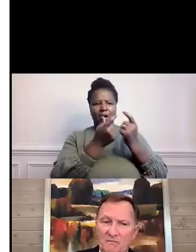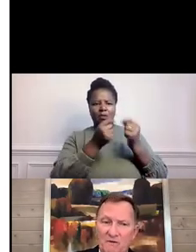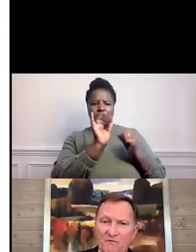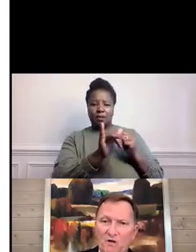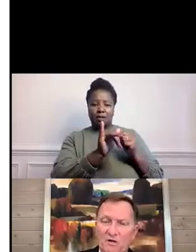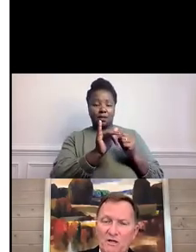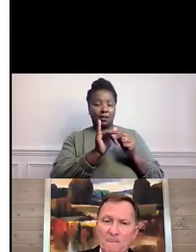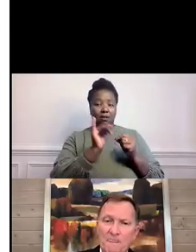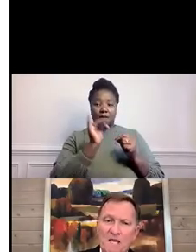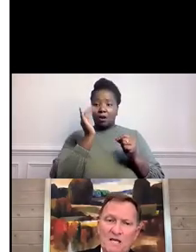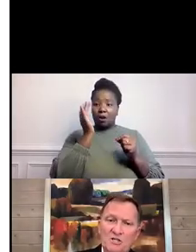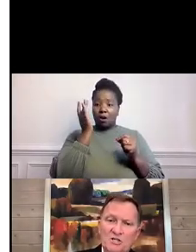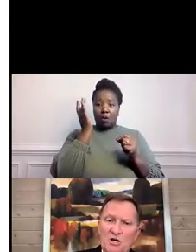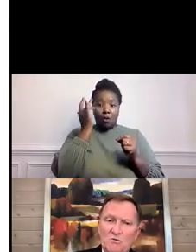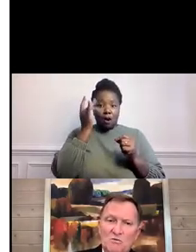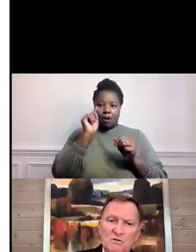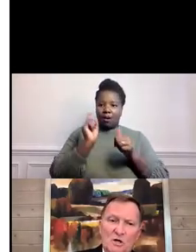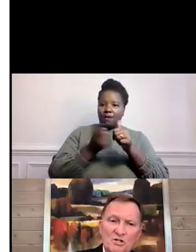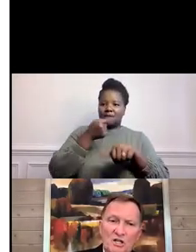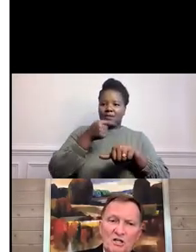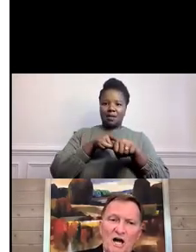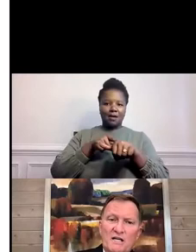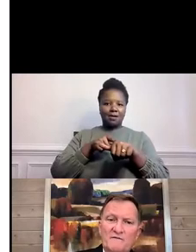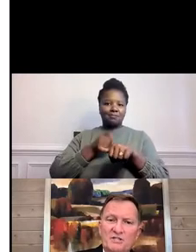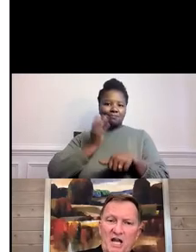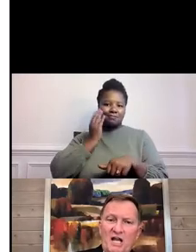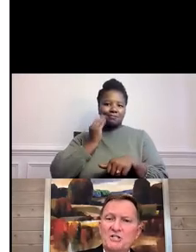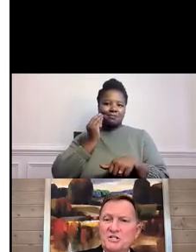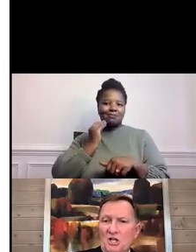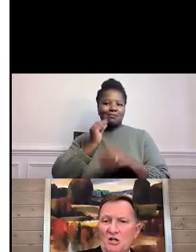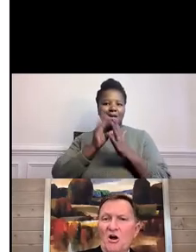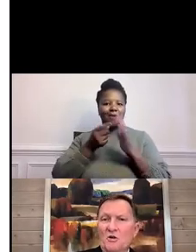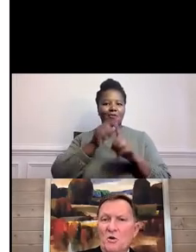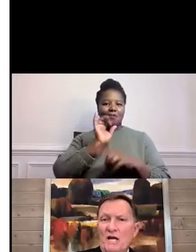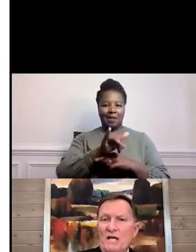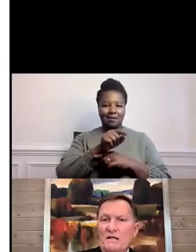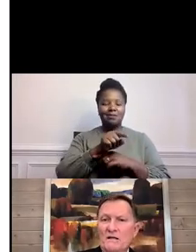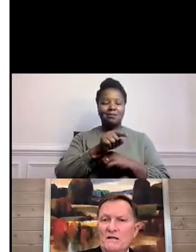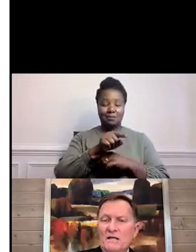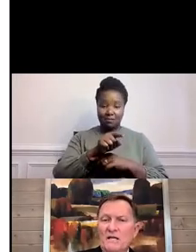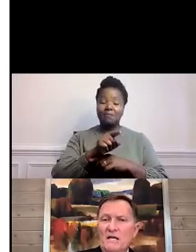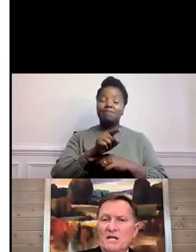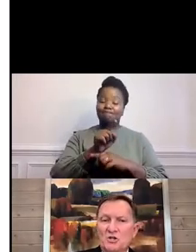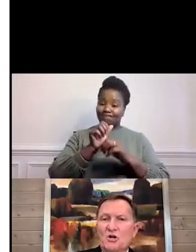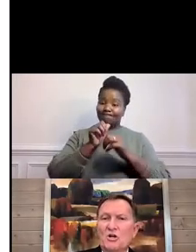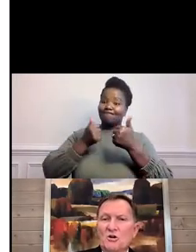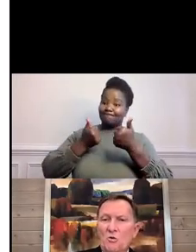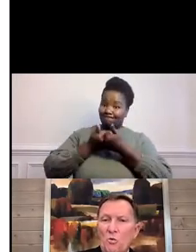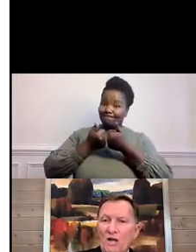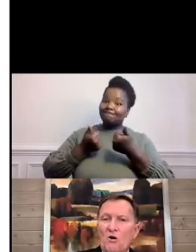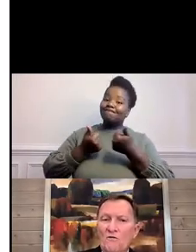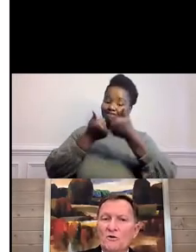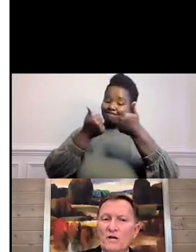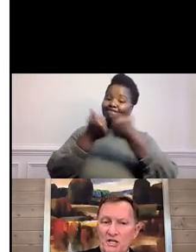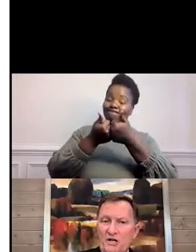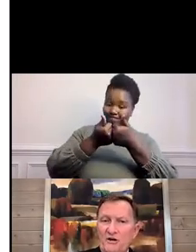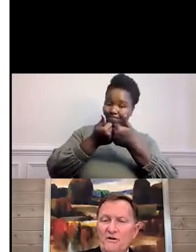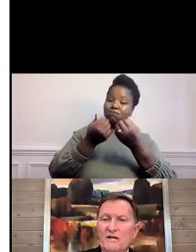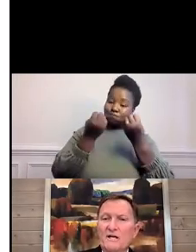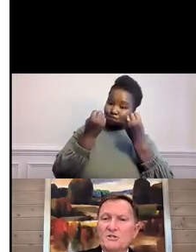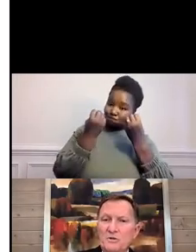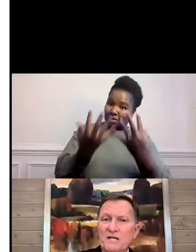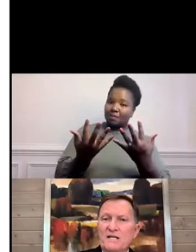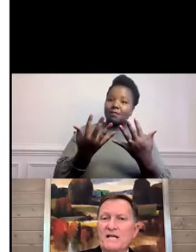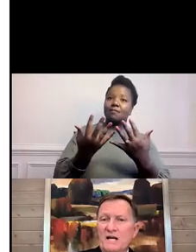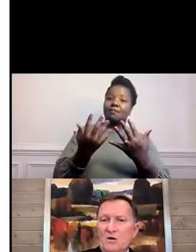not been done before. So there was a lot of challenges along the way. It took well over a year